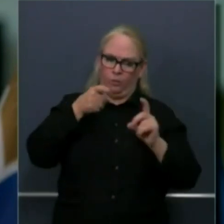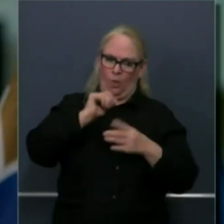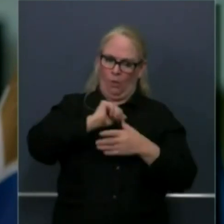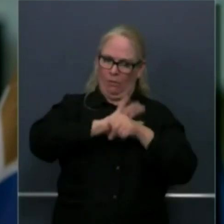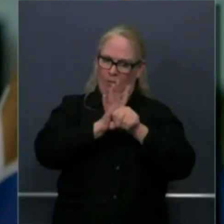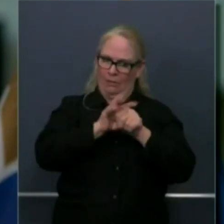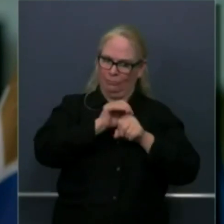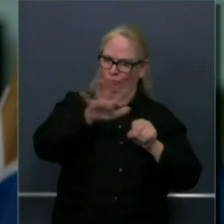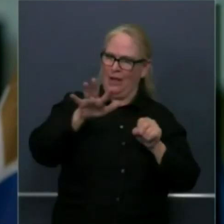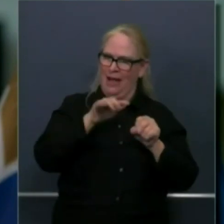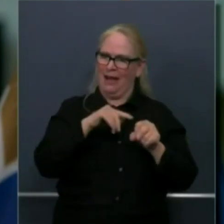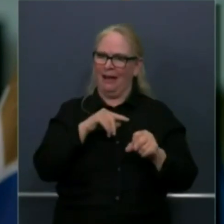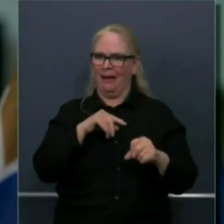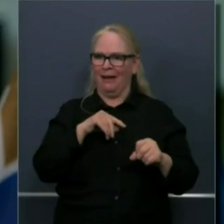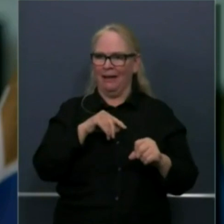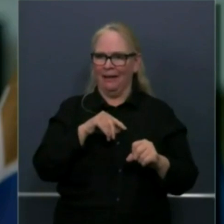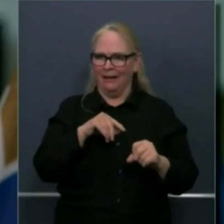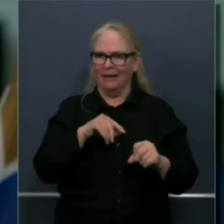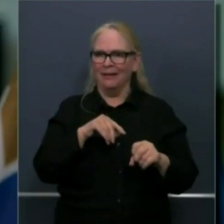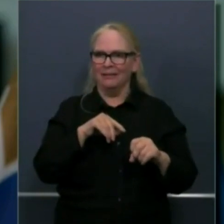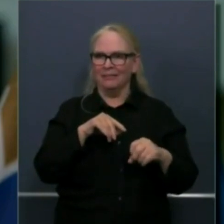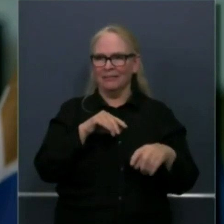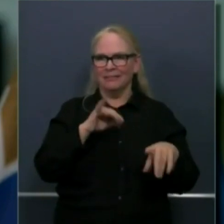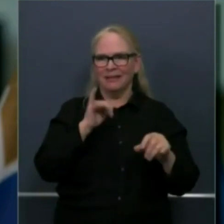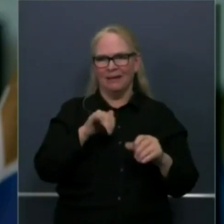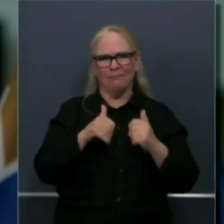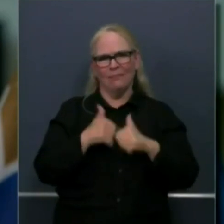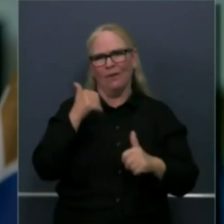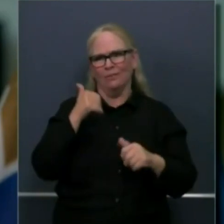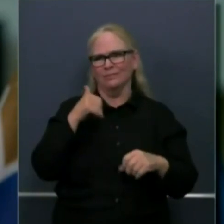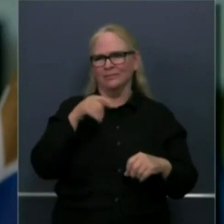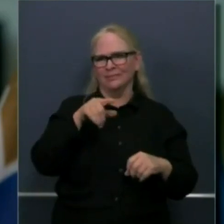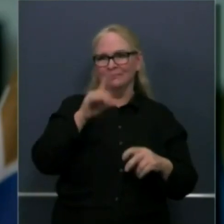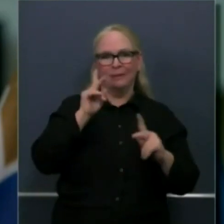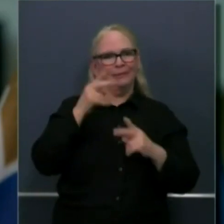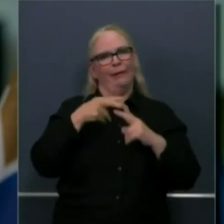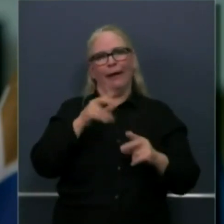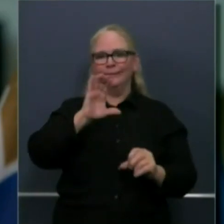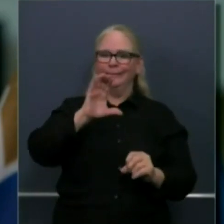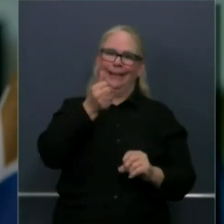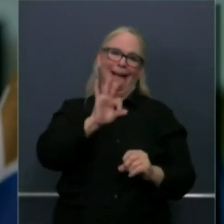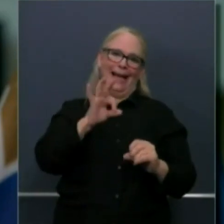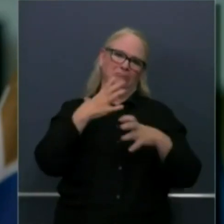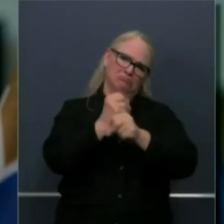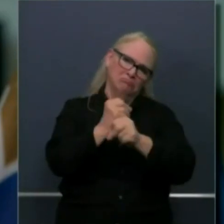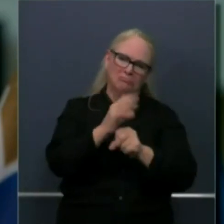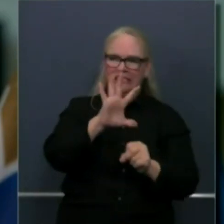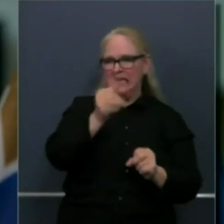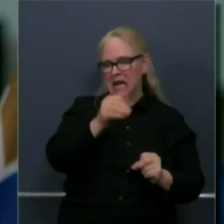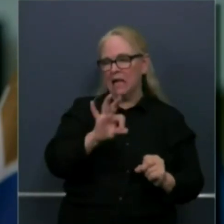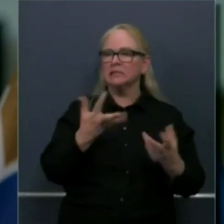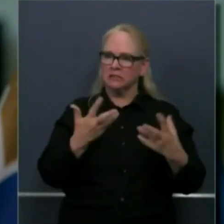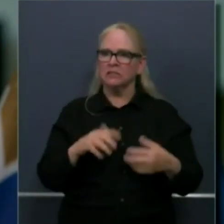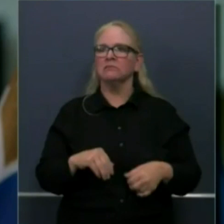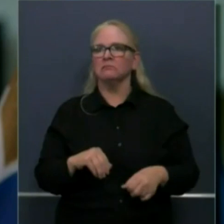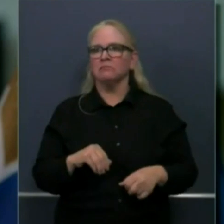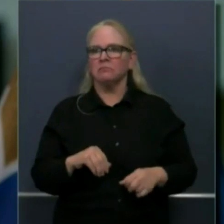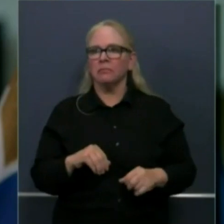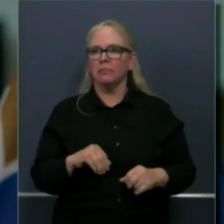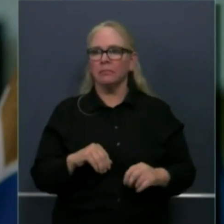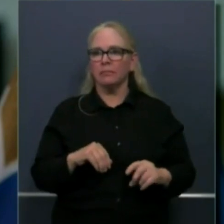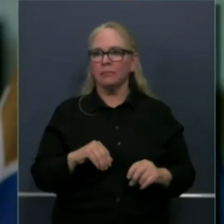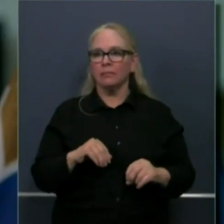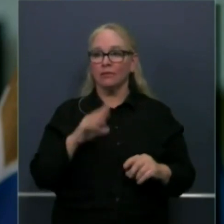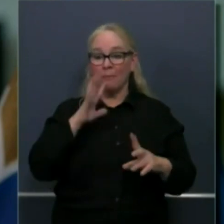a c19 as it's now often being referred to but also addressing social determinants of health health and the impact of